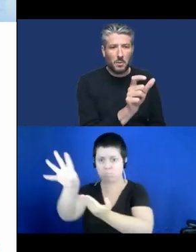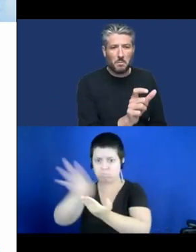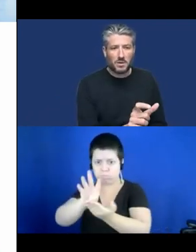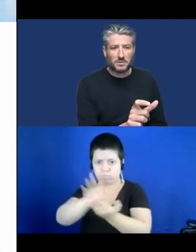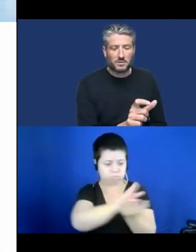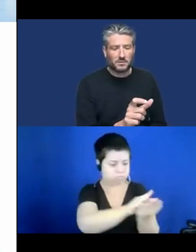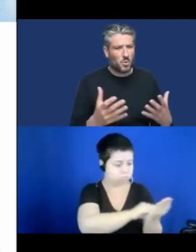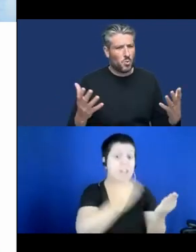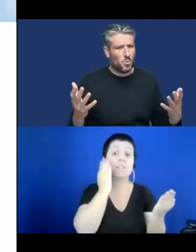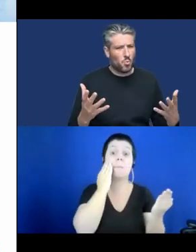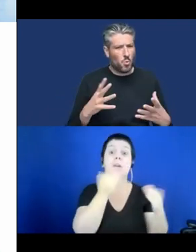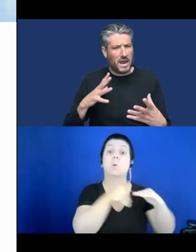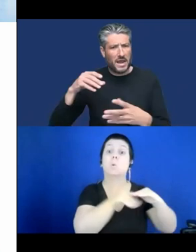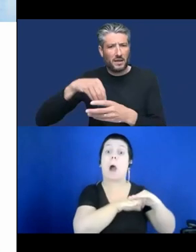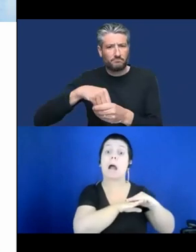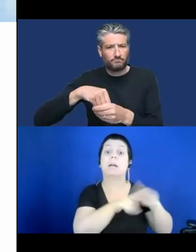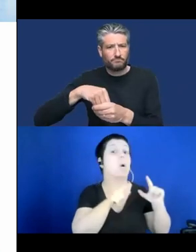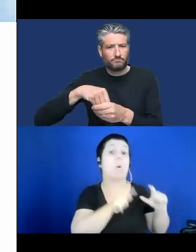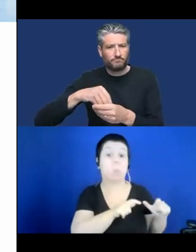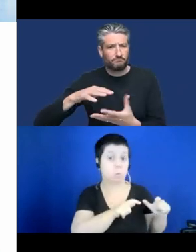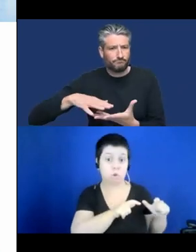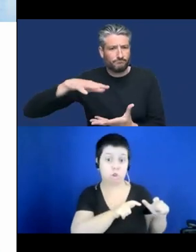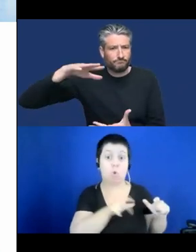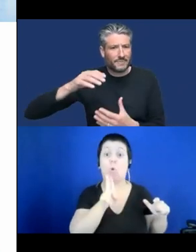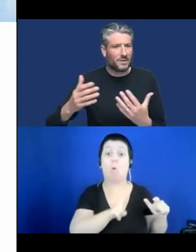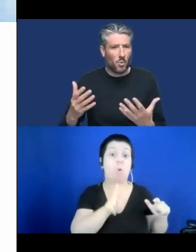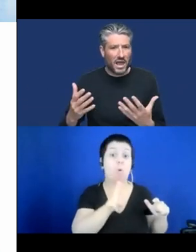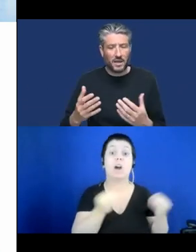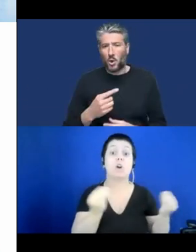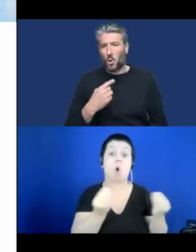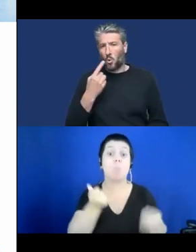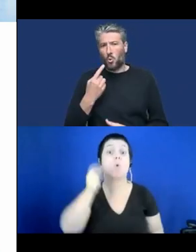stored, how it is used and who is owning the data.